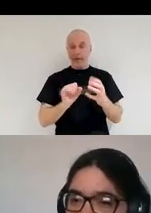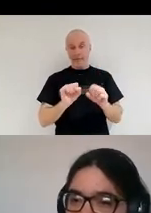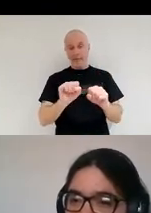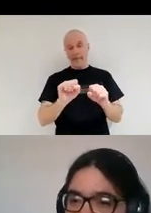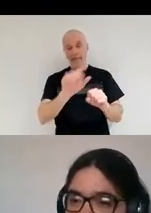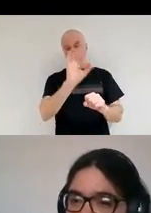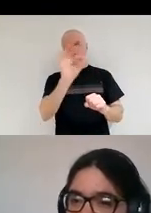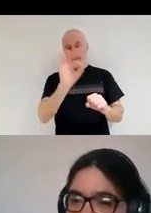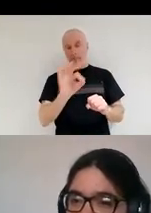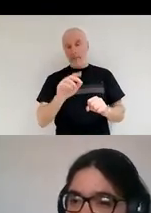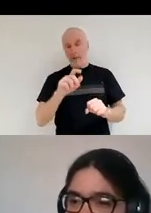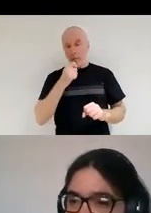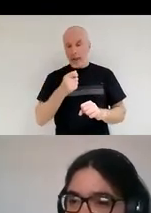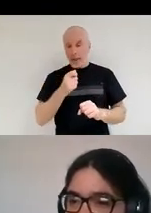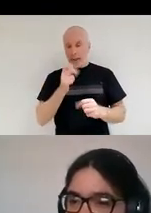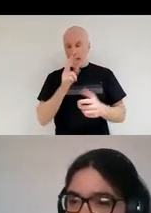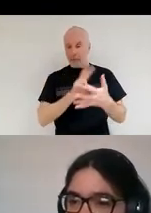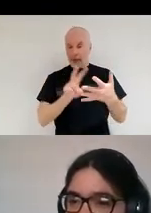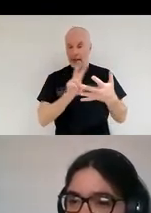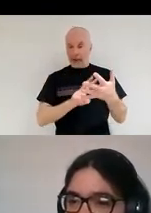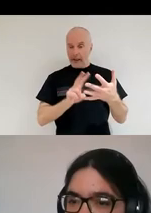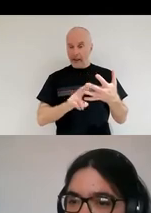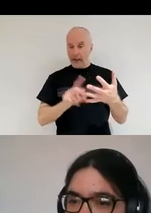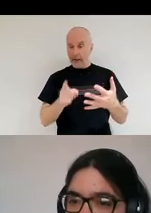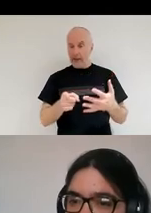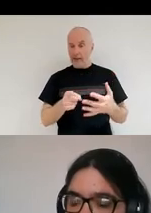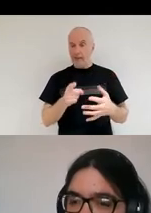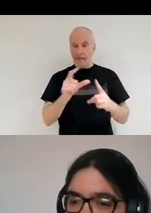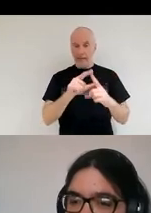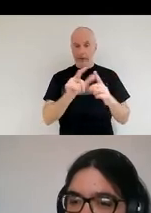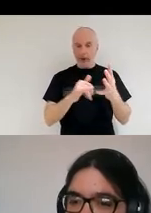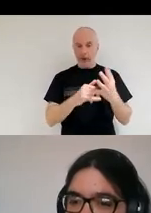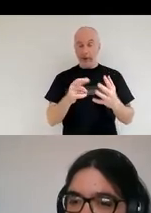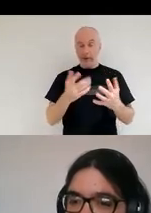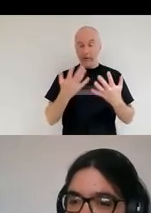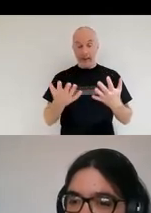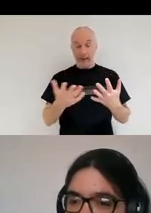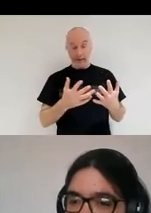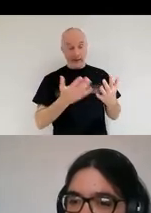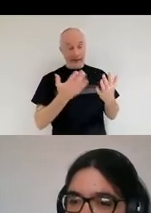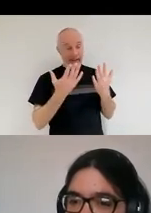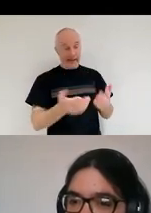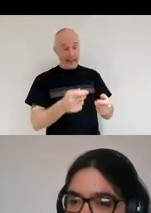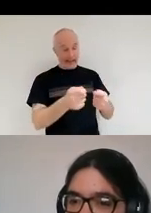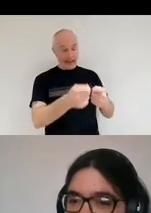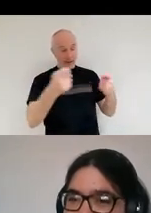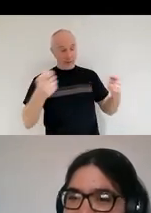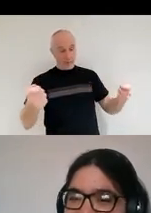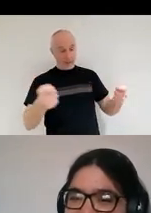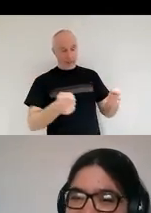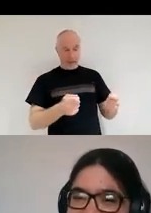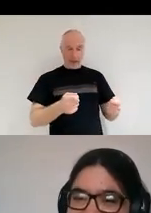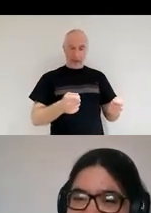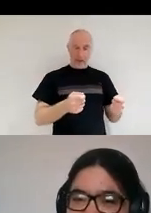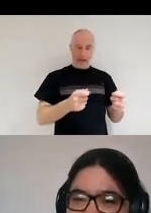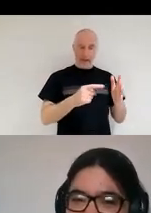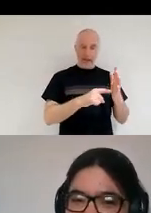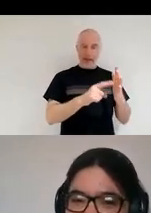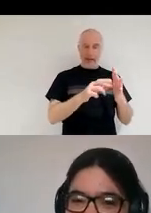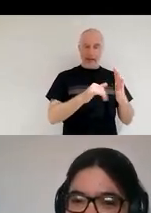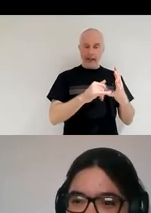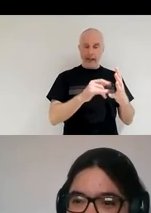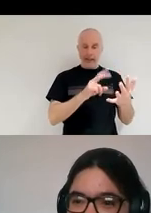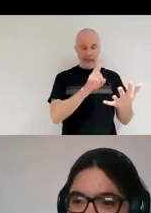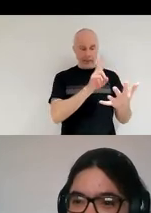to read it out as it's written, Nina. Douglas says he read The Times today, so obviously hot off the press. I don't know if that's in print or online,